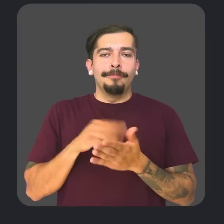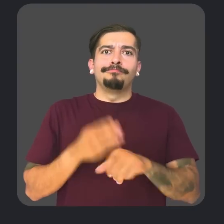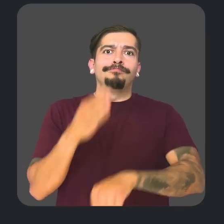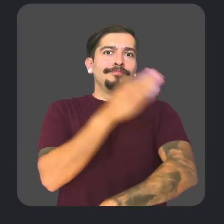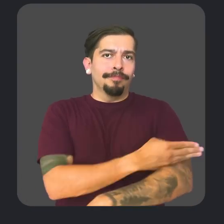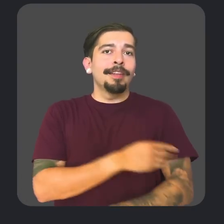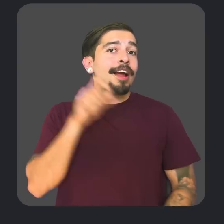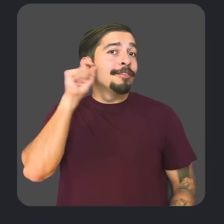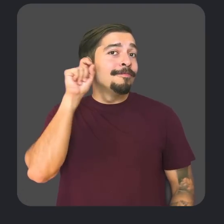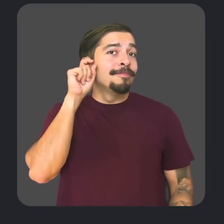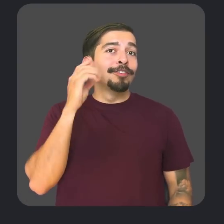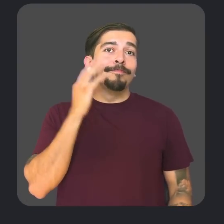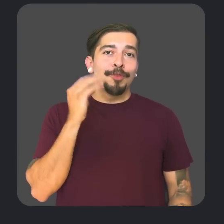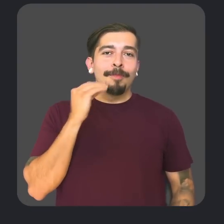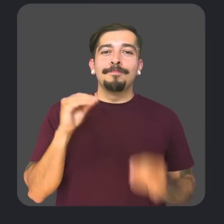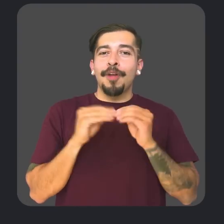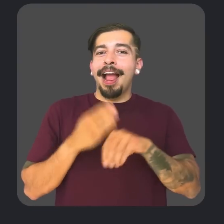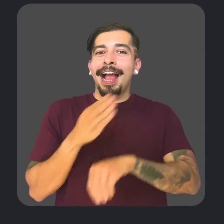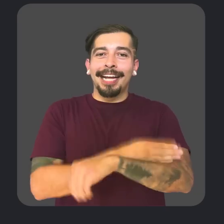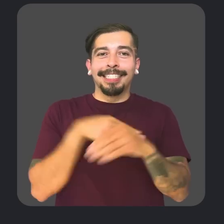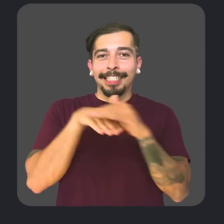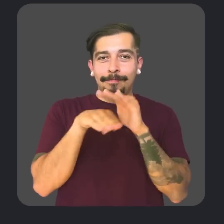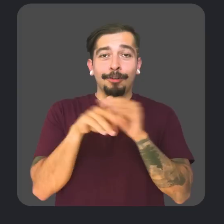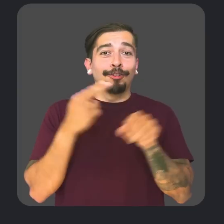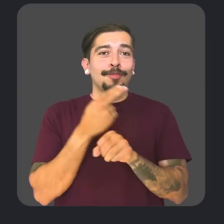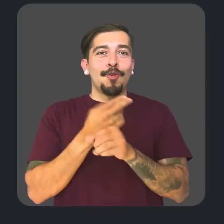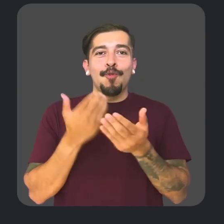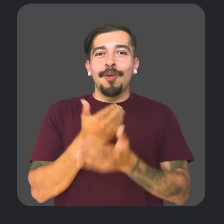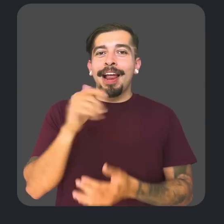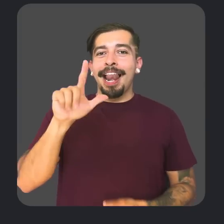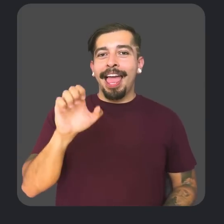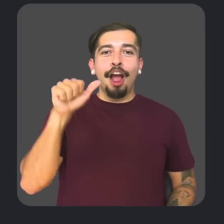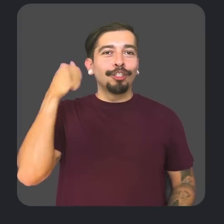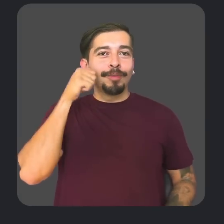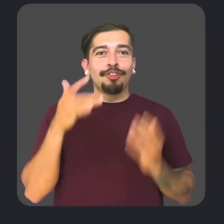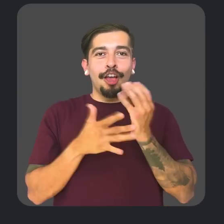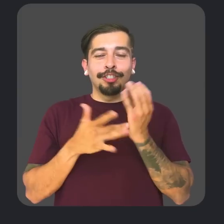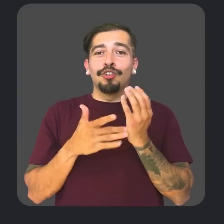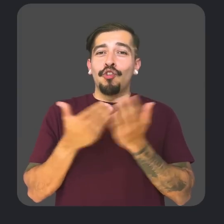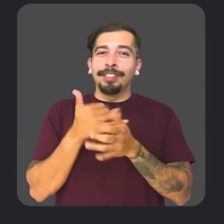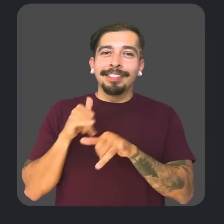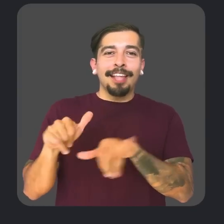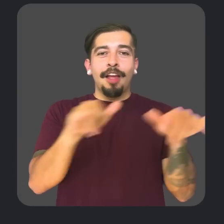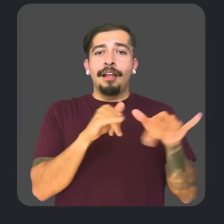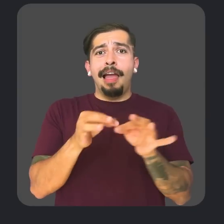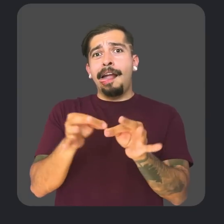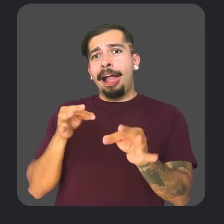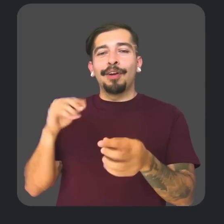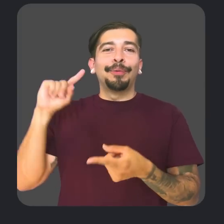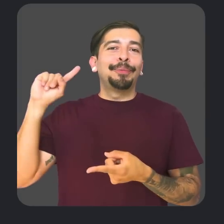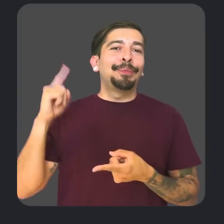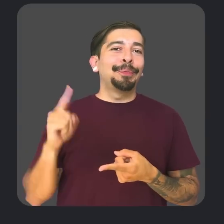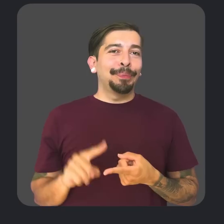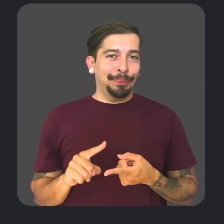we've also made hearing aid experiences more accessible. Using new LE Audio technology, we're using the latest standards to